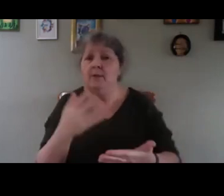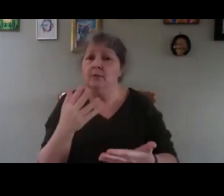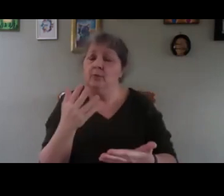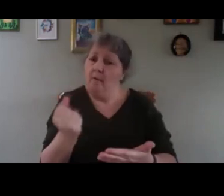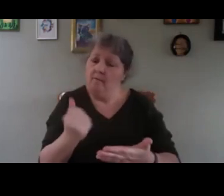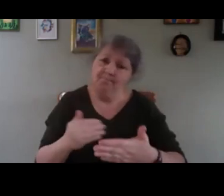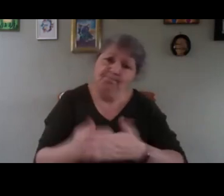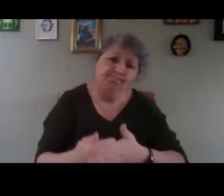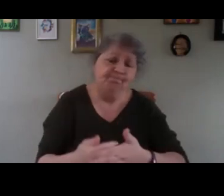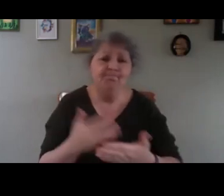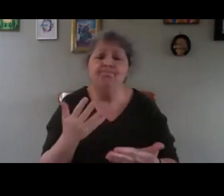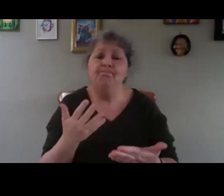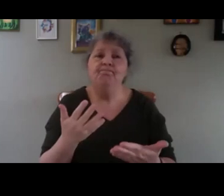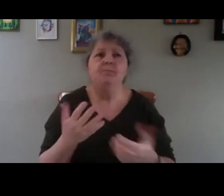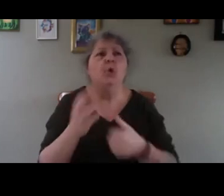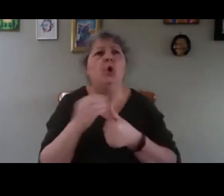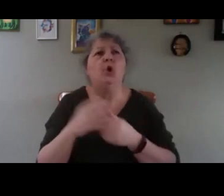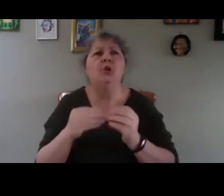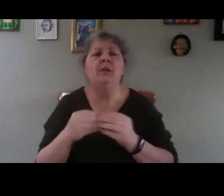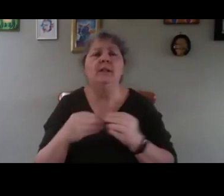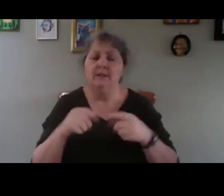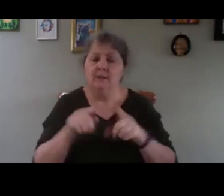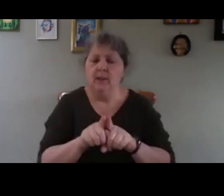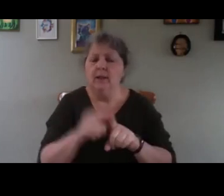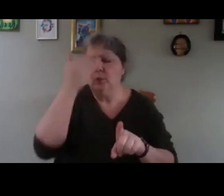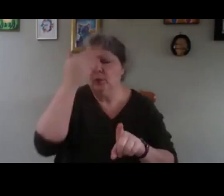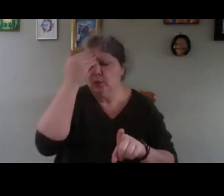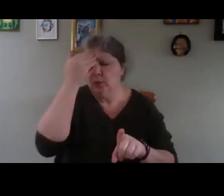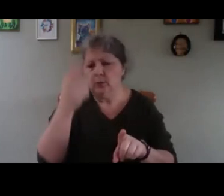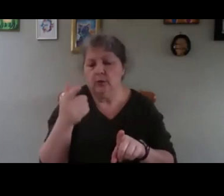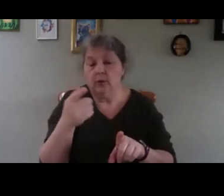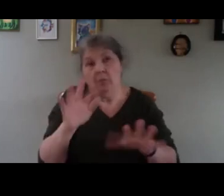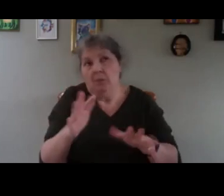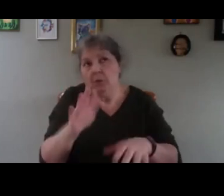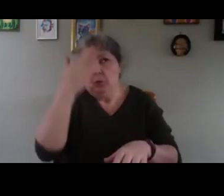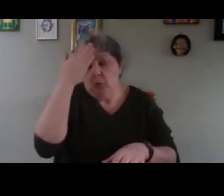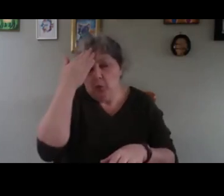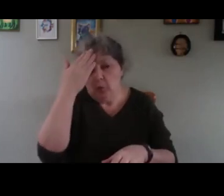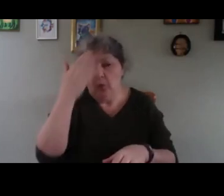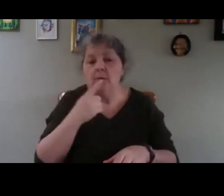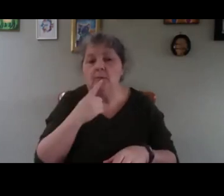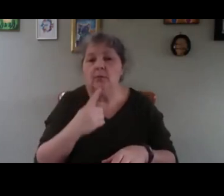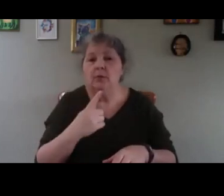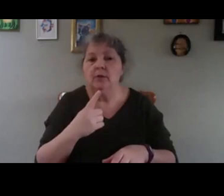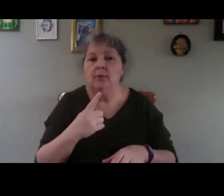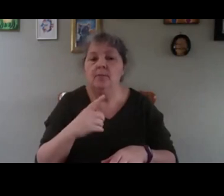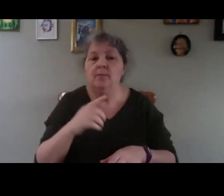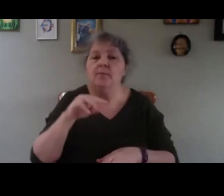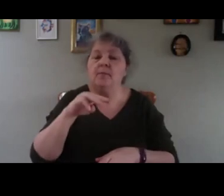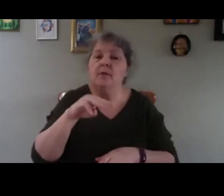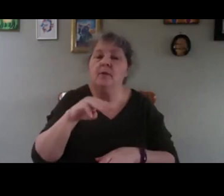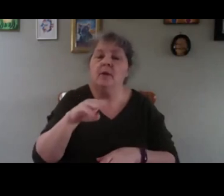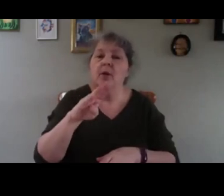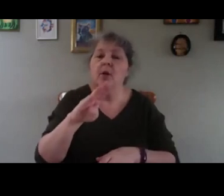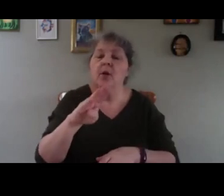The other thing, as well, is that, as you know, or maybe you don't know, but Bordnamona is not